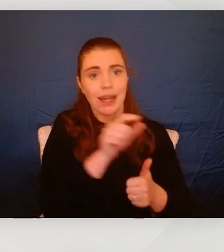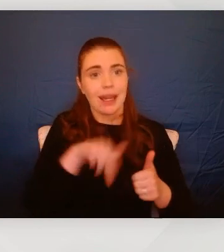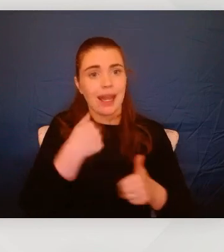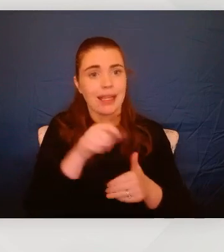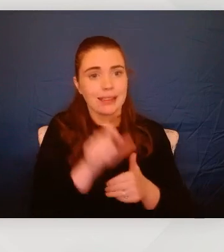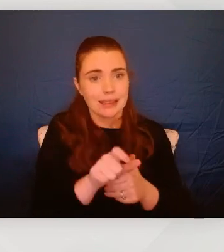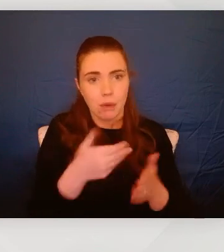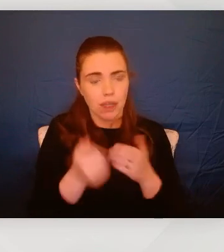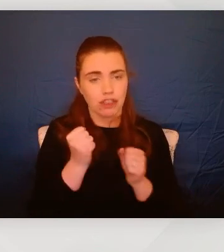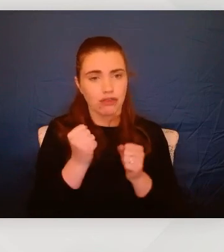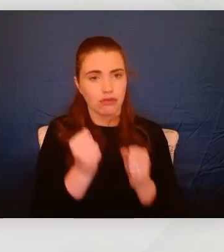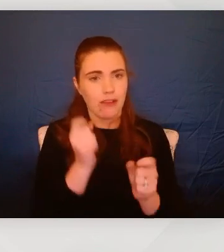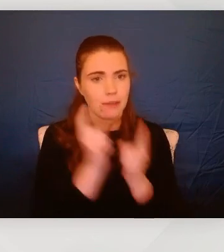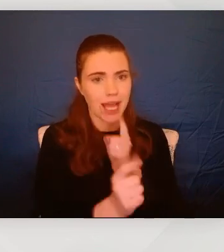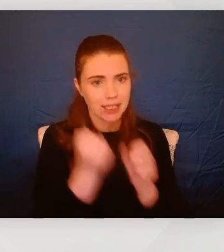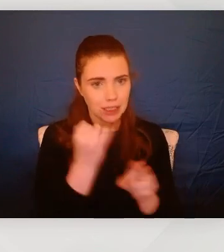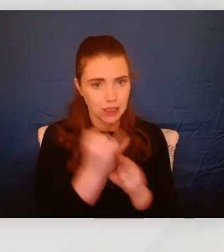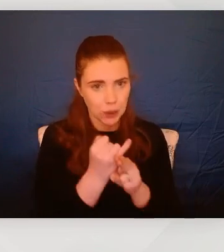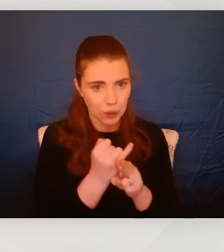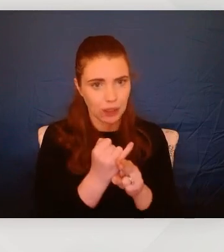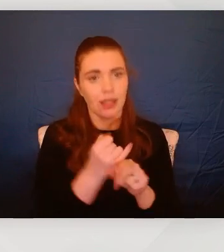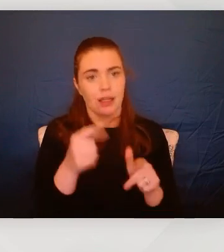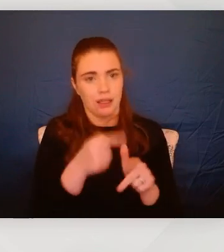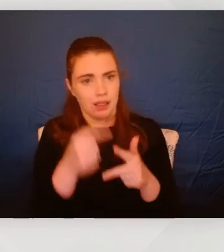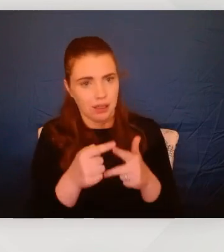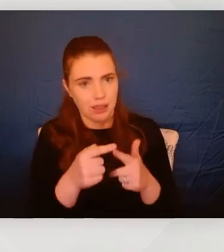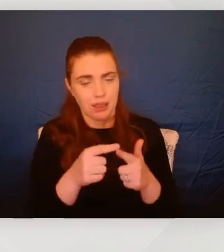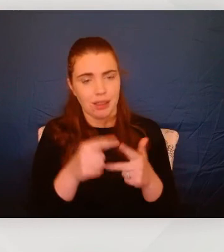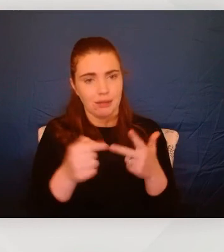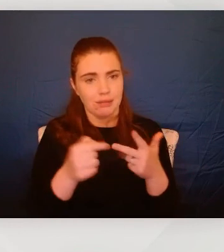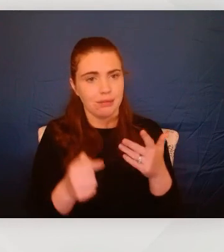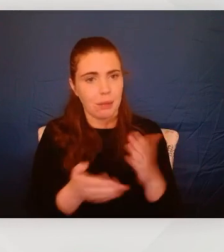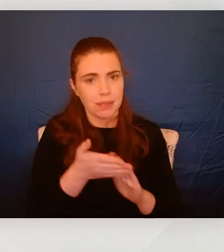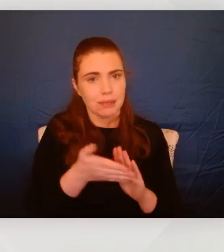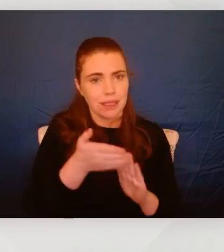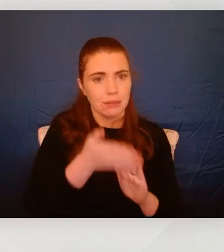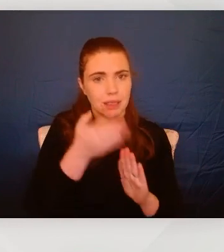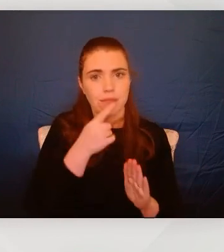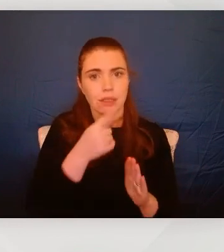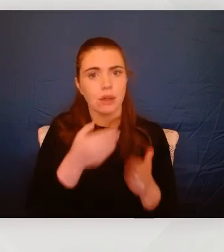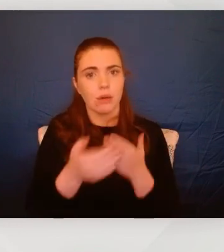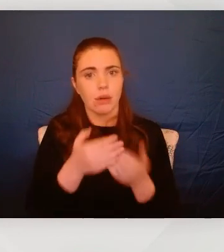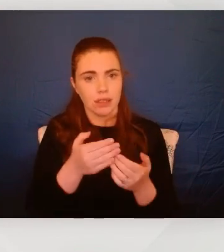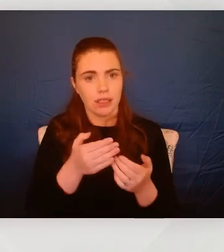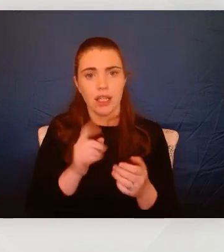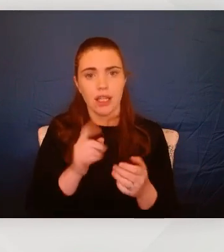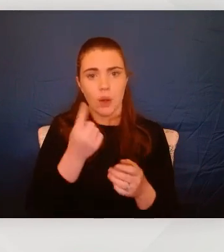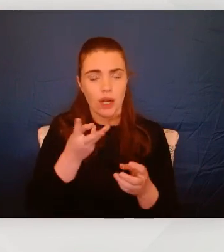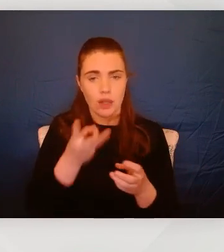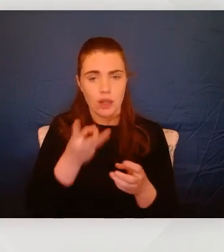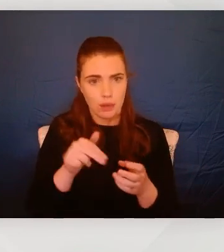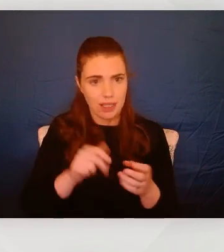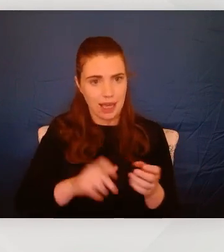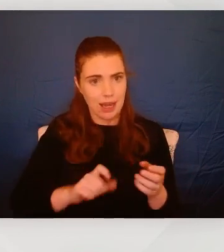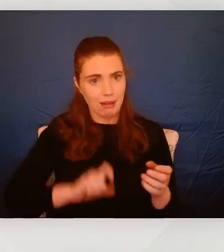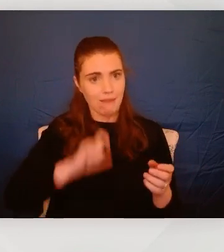tolerate. But what we also need to remember with anxiety is that the only way that we can build confidence in managing it is being exposed to it. But we have to